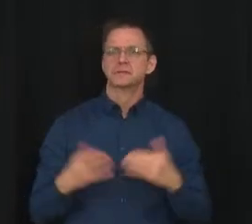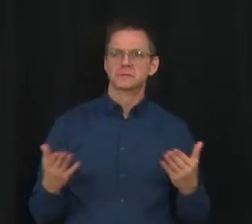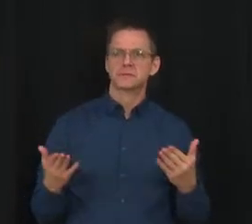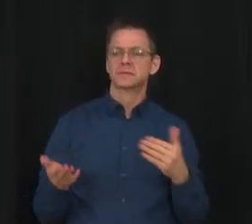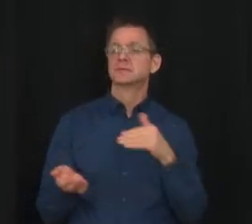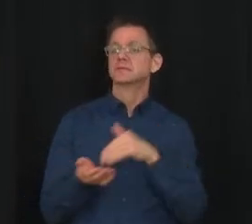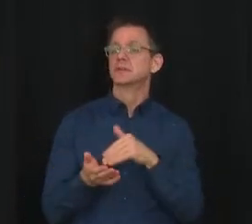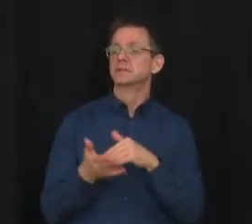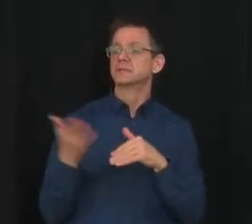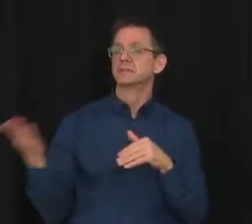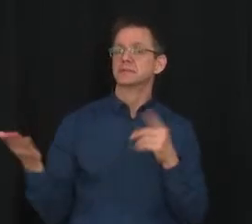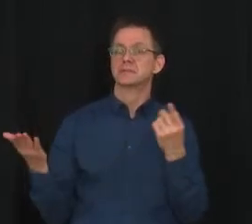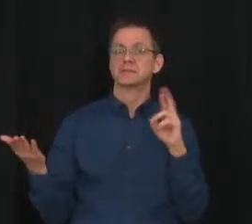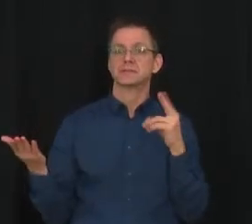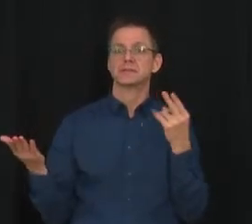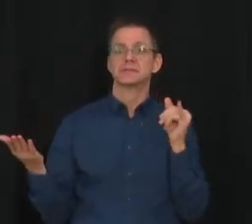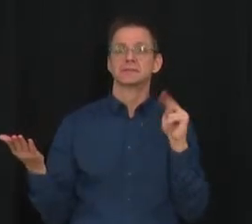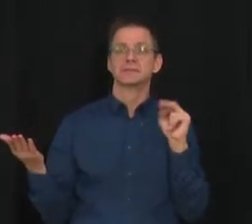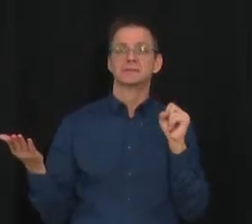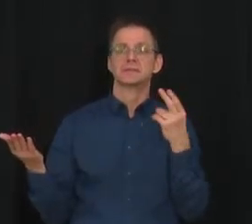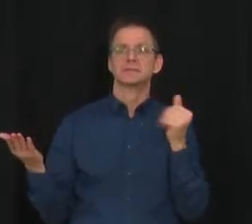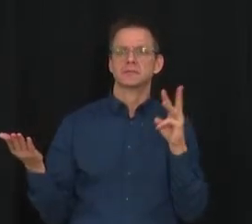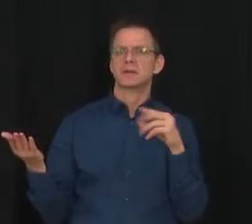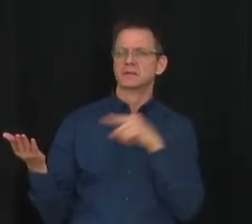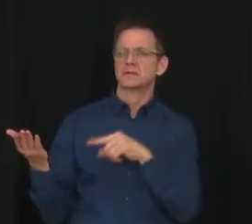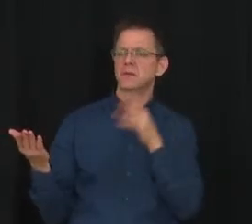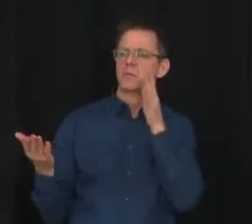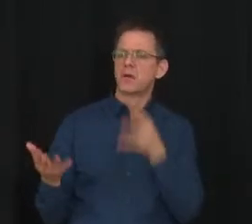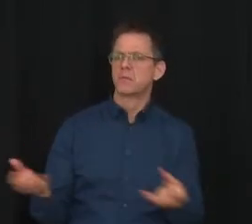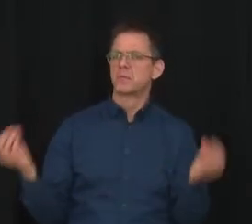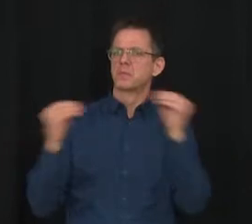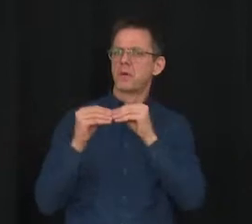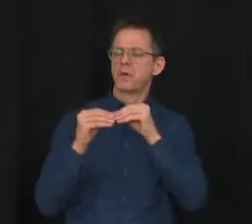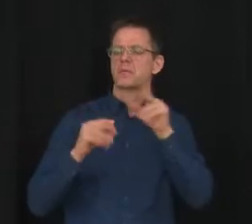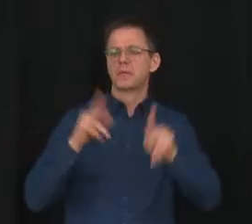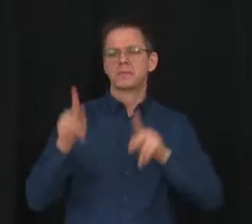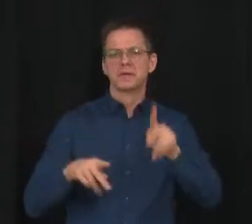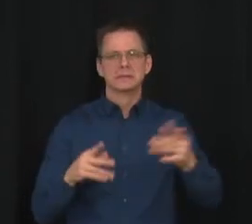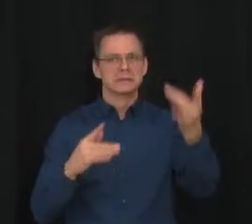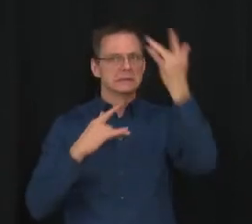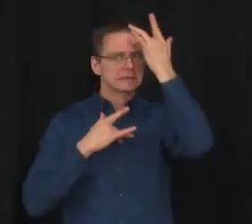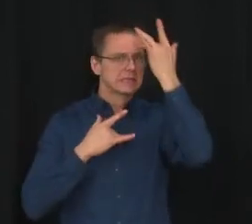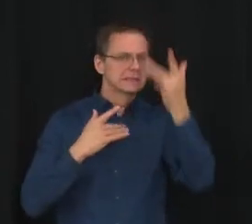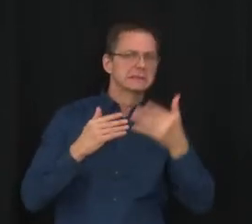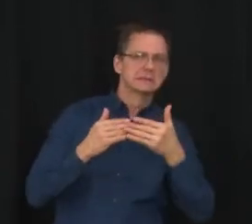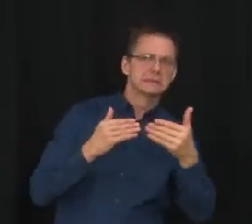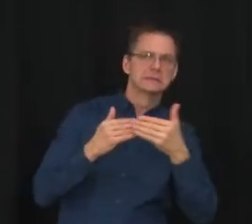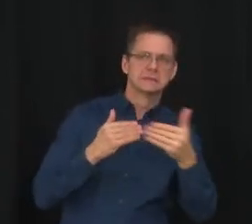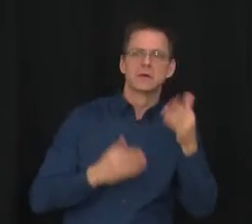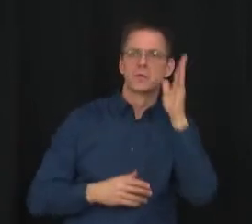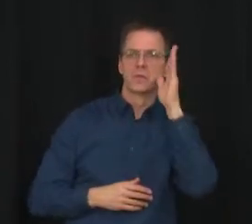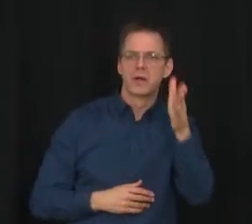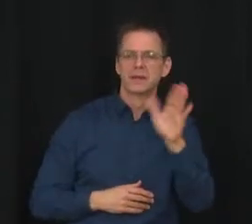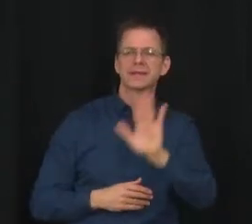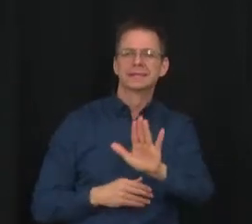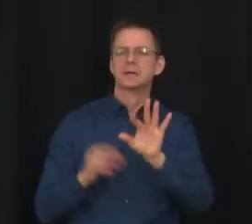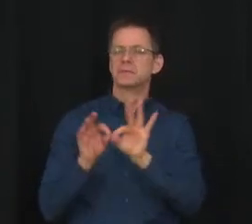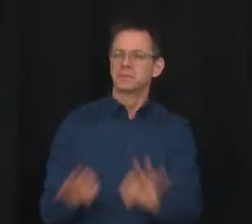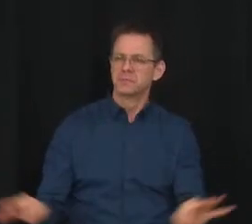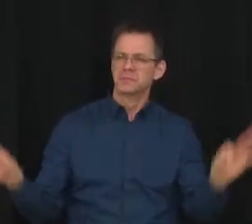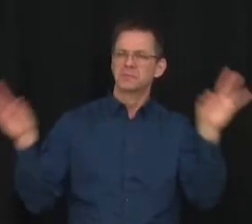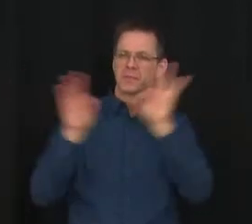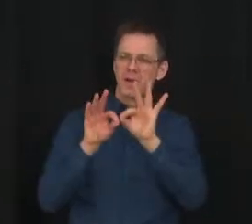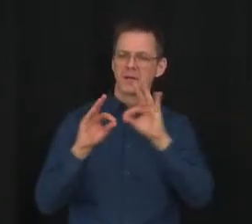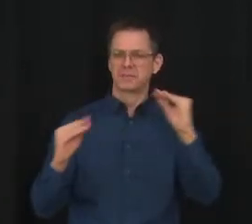classrooms, but we need to mitigate that with the overall health of our children, which is ultimately important. And I just want to highlight